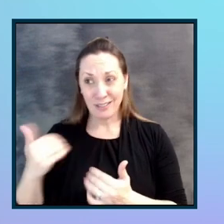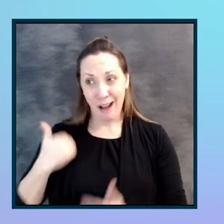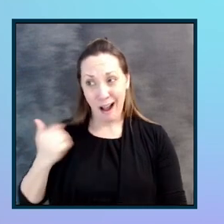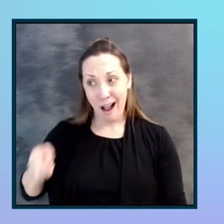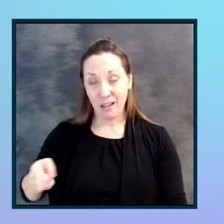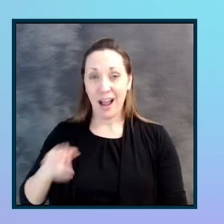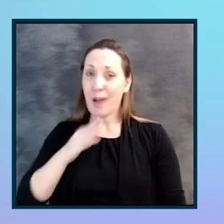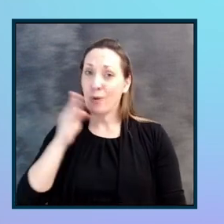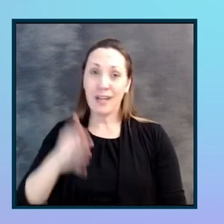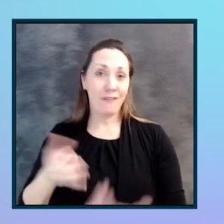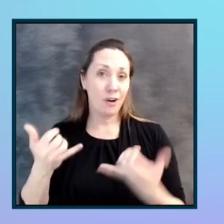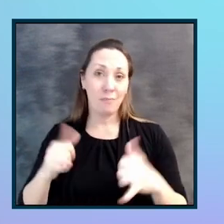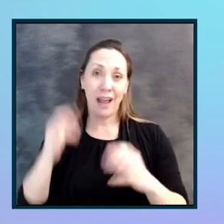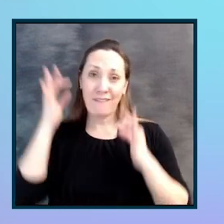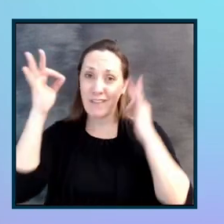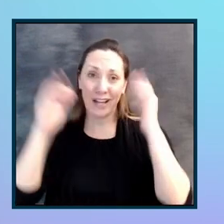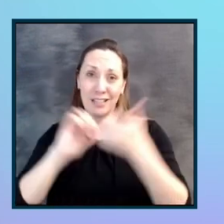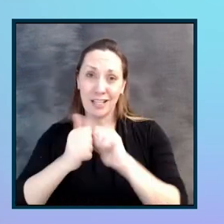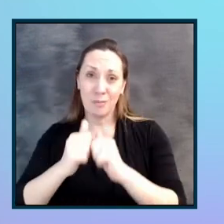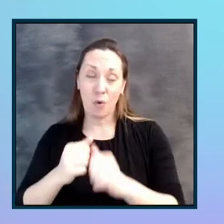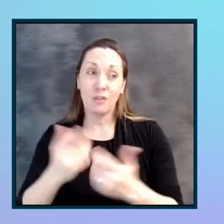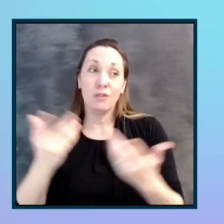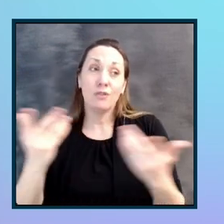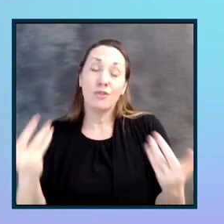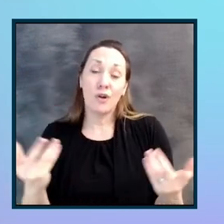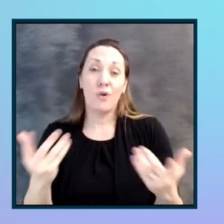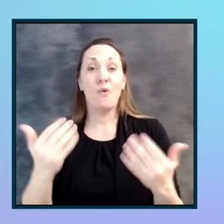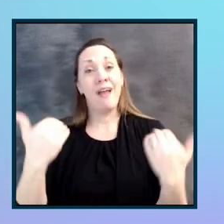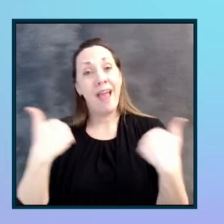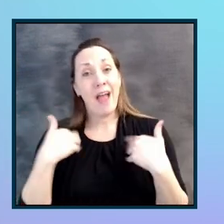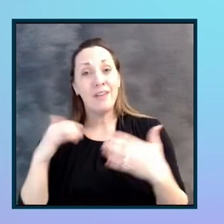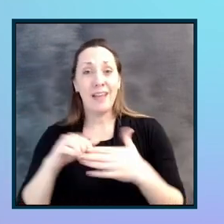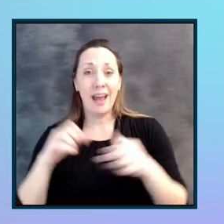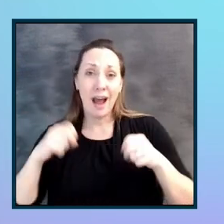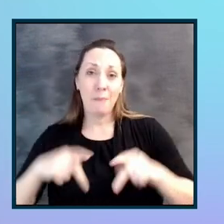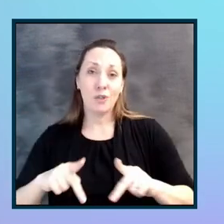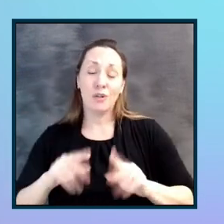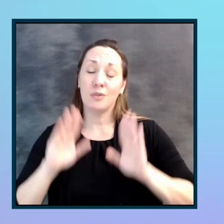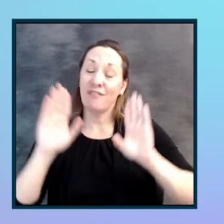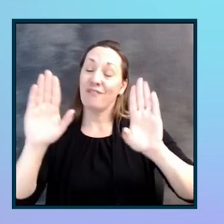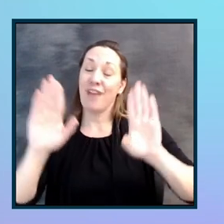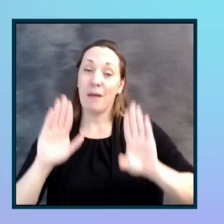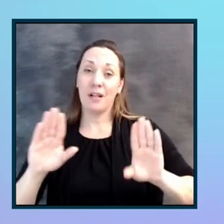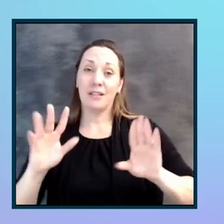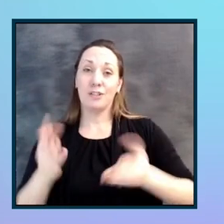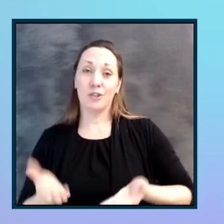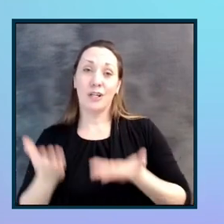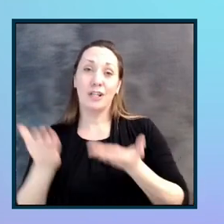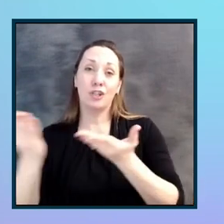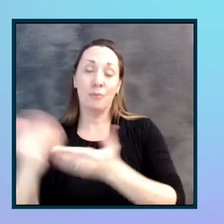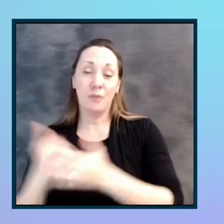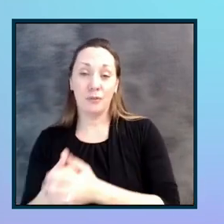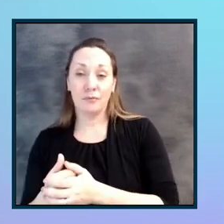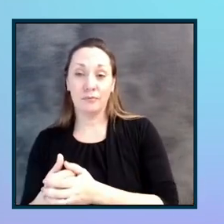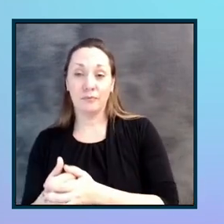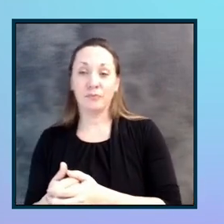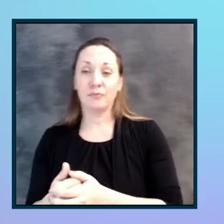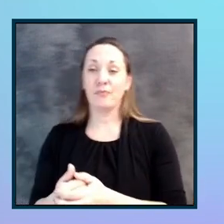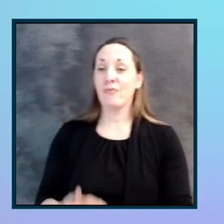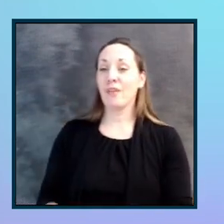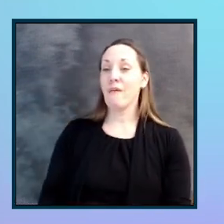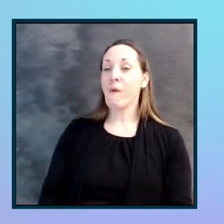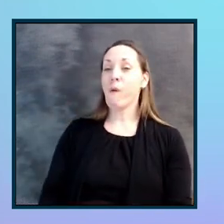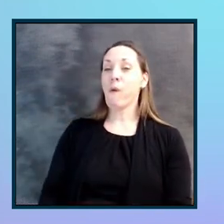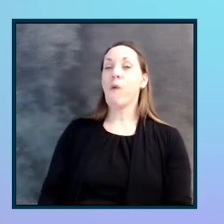never played fantasy sports. So having that opportunity was fabulous to contribute. And I've got to give a major